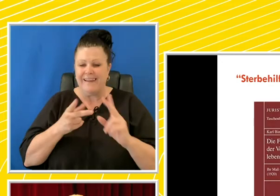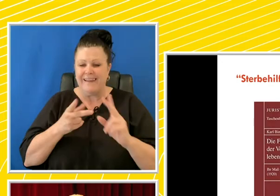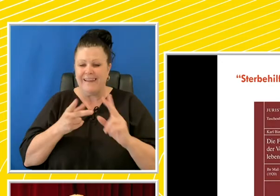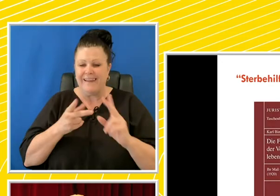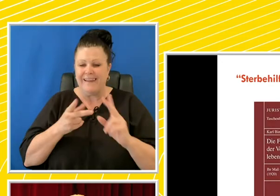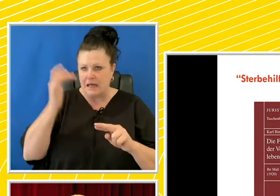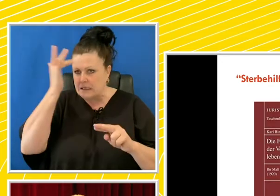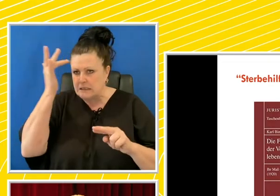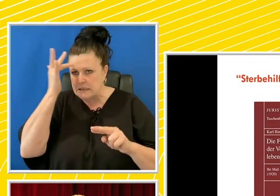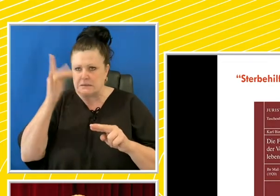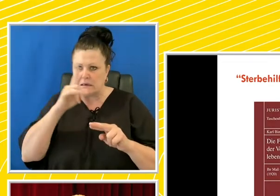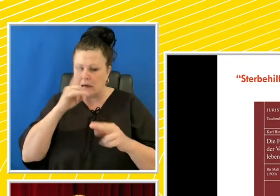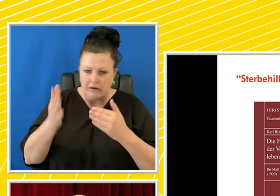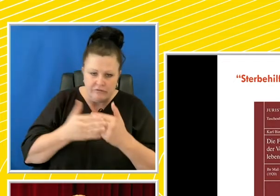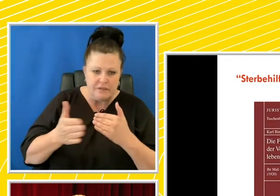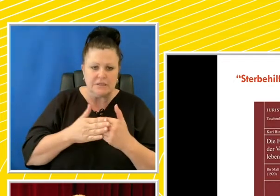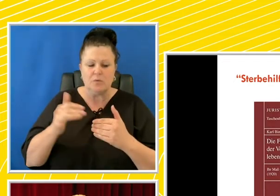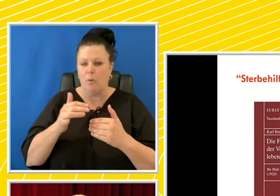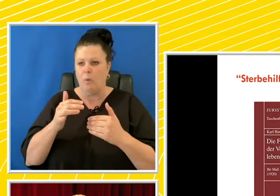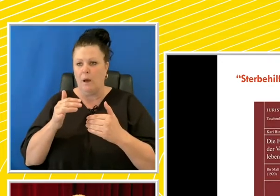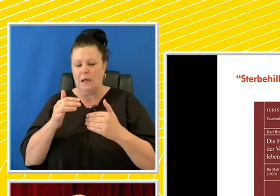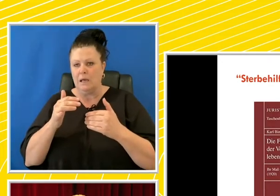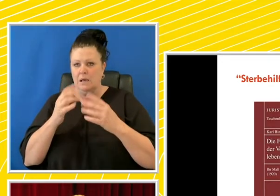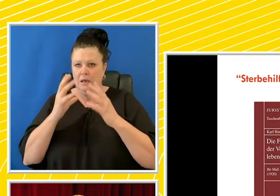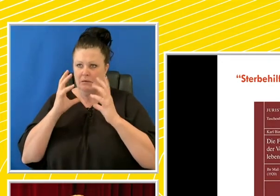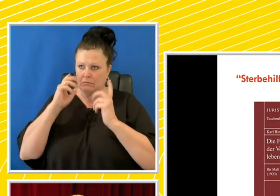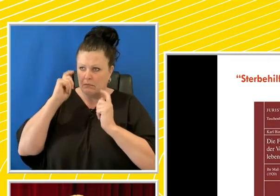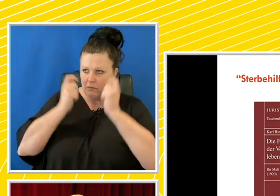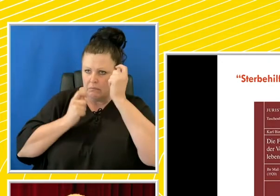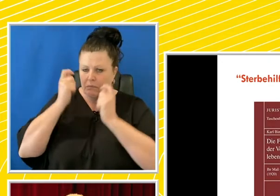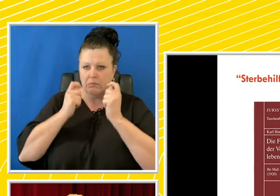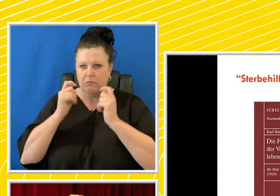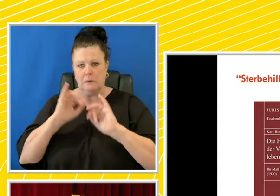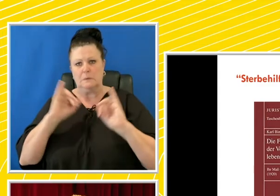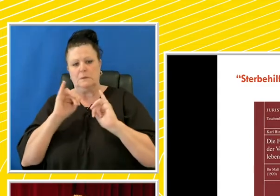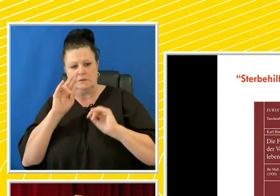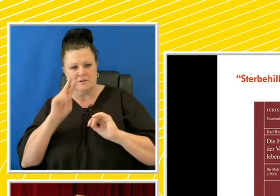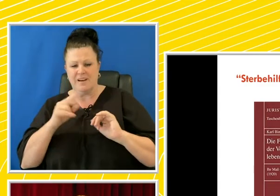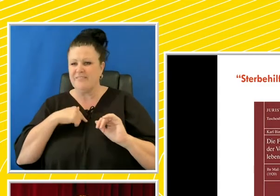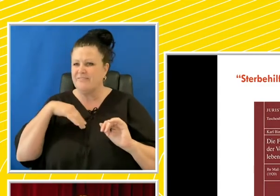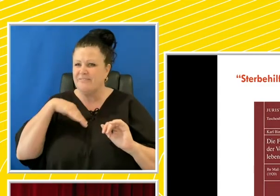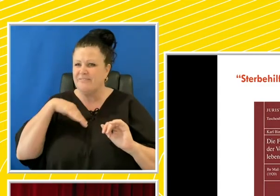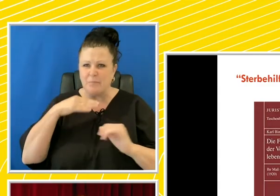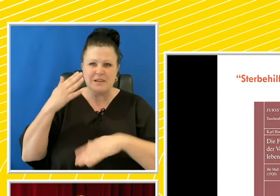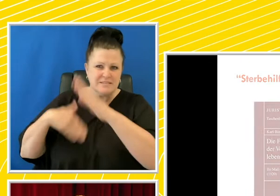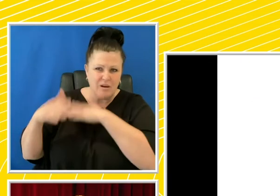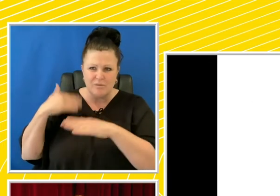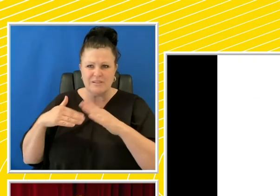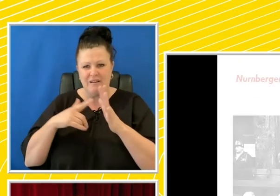the terrible image of real people which cause horror in each person who faces them. I'm sort of getting a bit tired of this historical ableism.